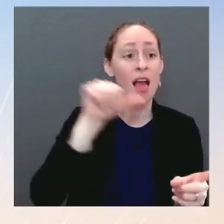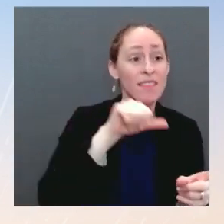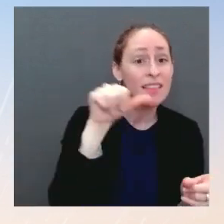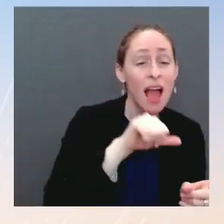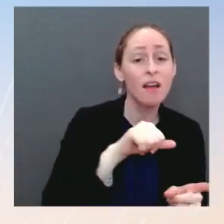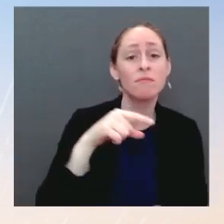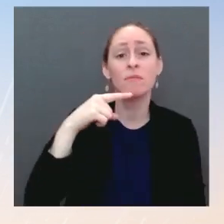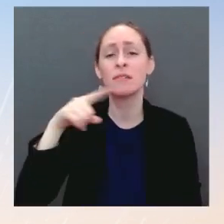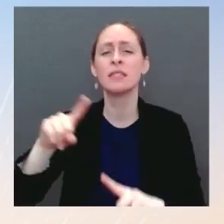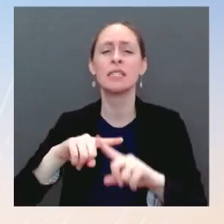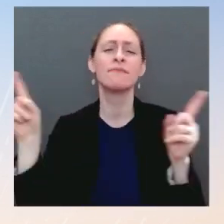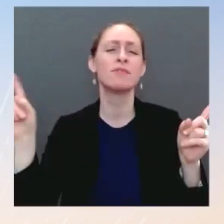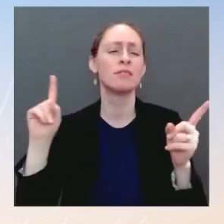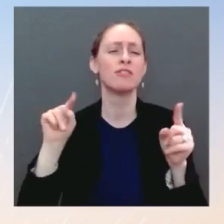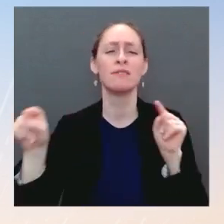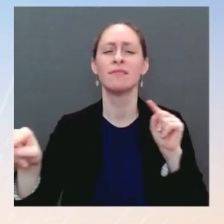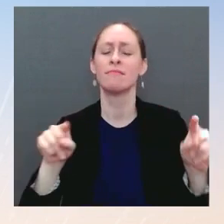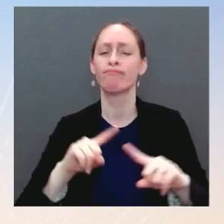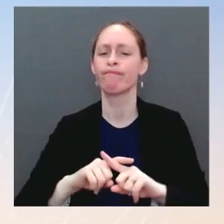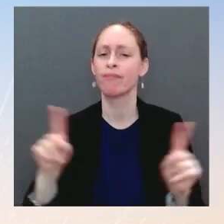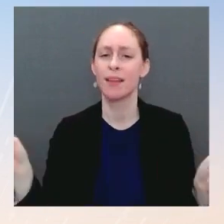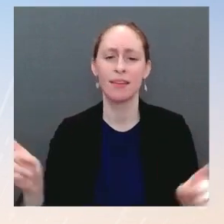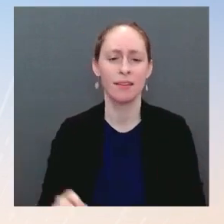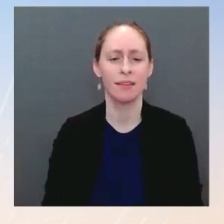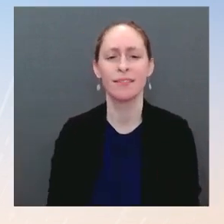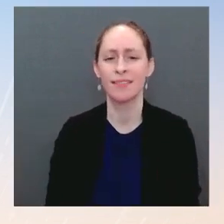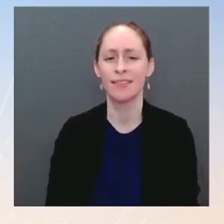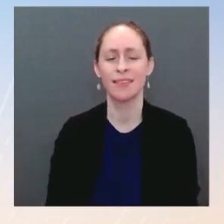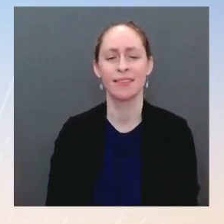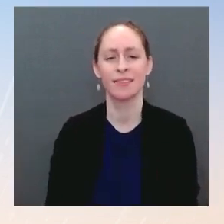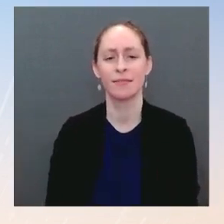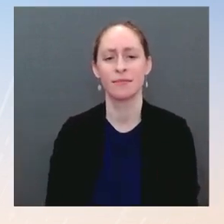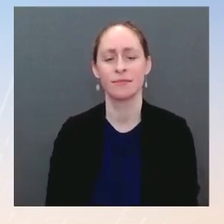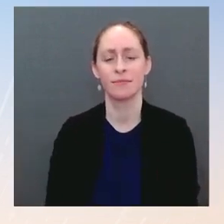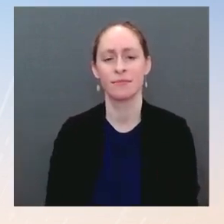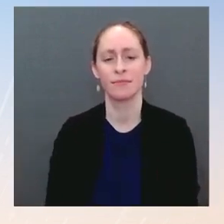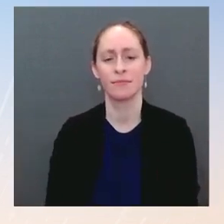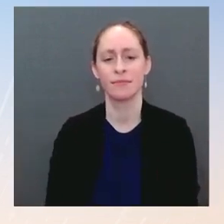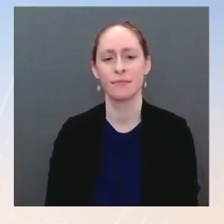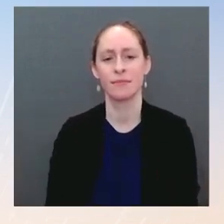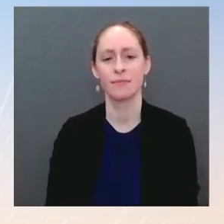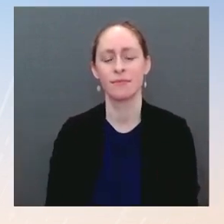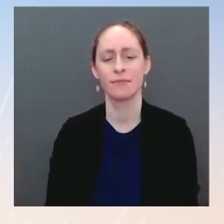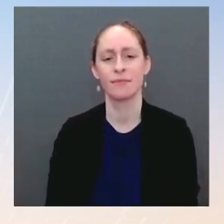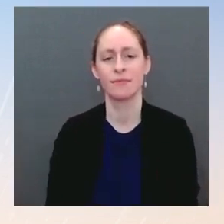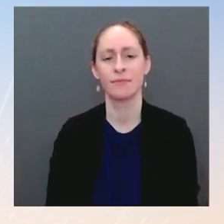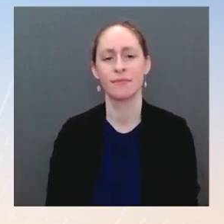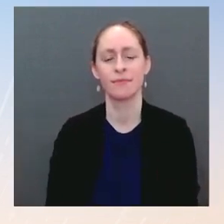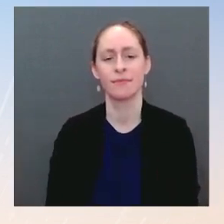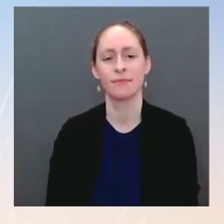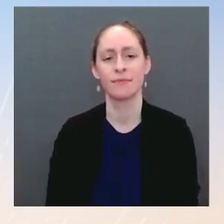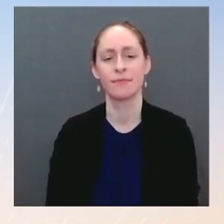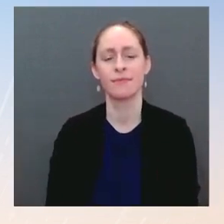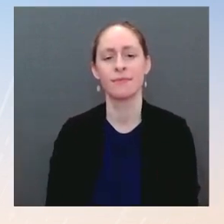capacity for the country to, and the leadership, I should say, to spread misinformation, to,